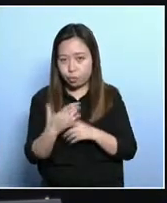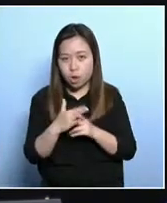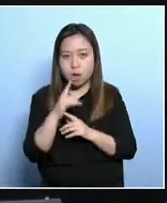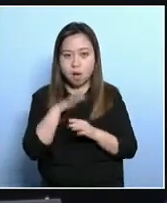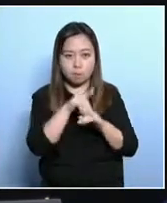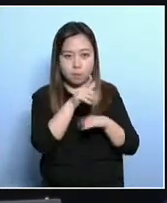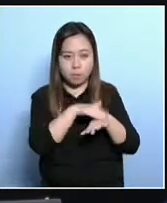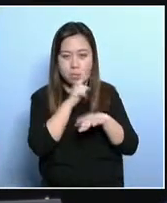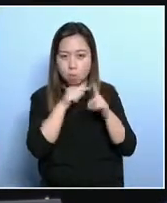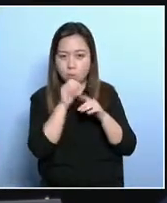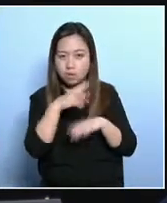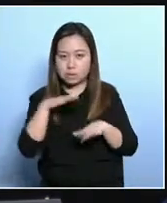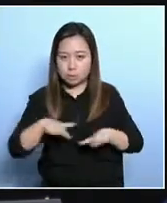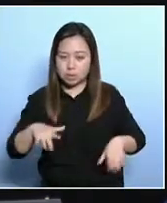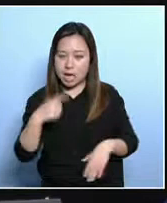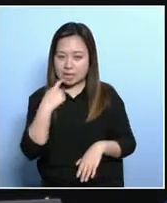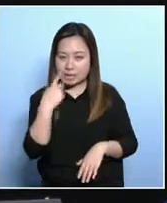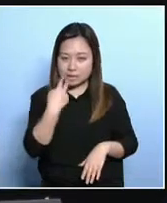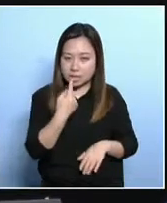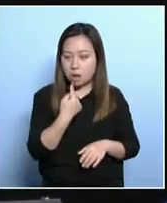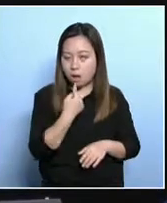about children's dental services?